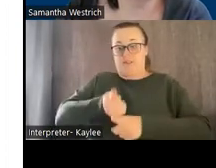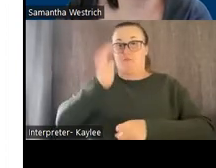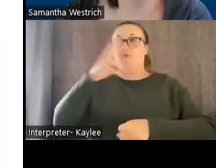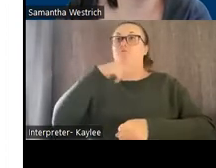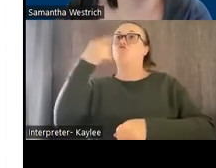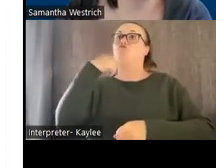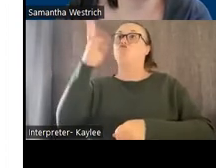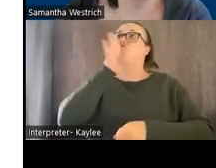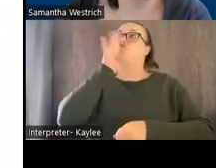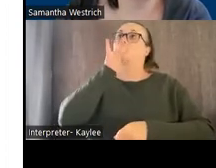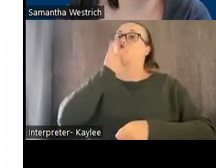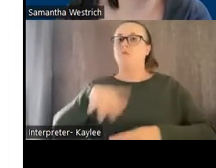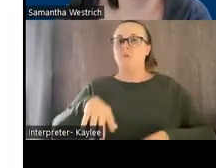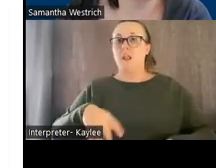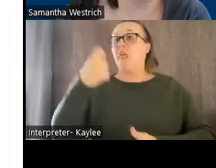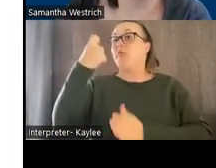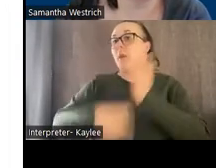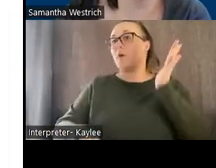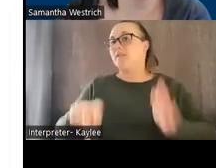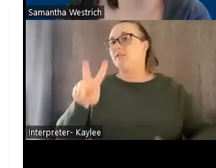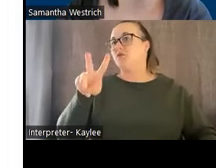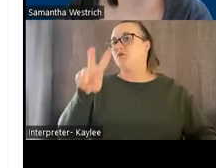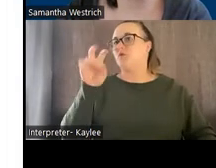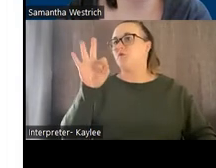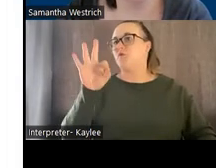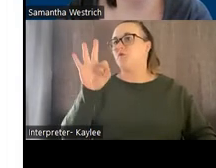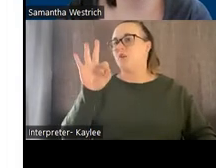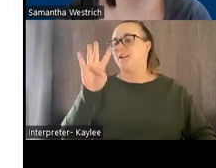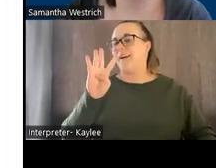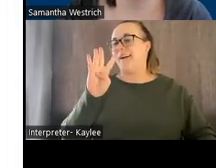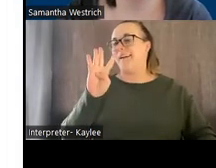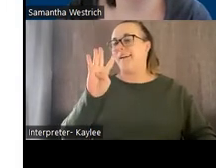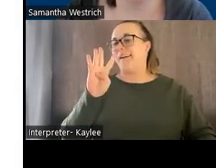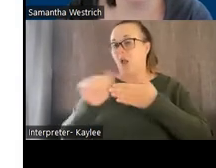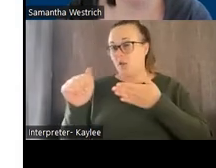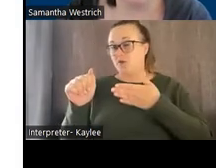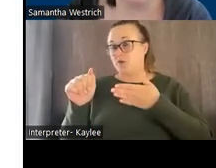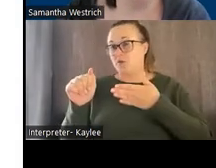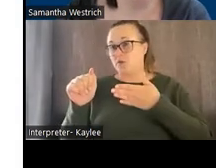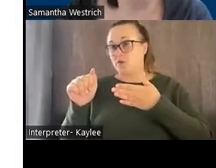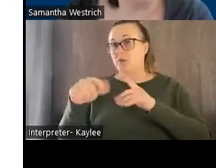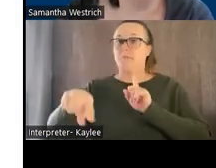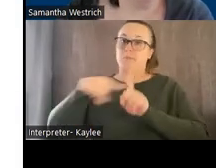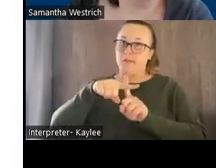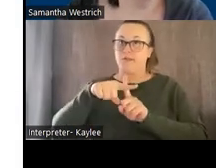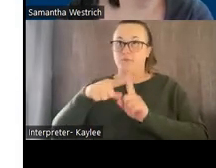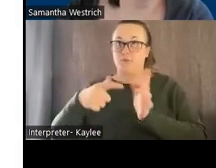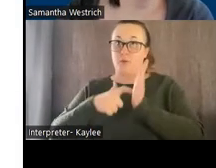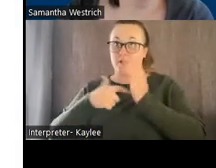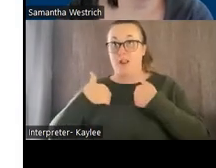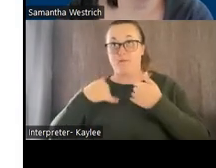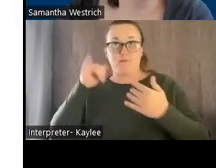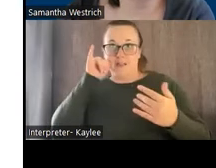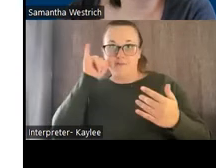proloquo to go is $249 plus the price of the iPad or iPhone.